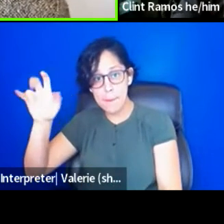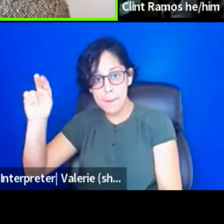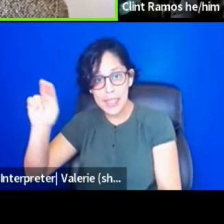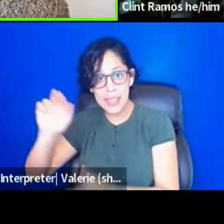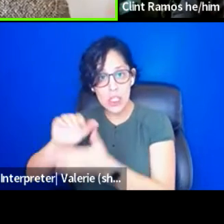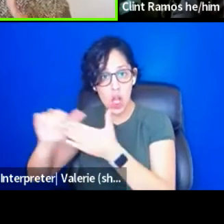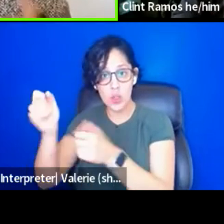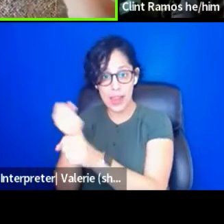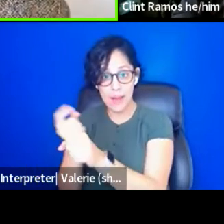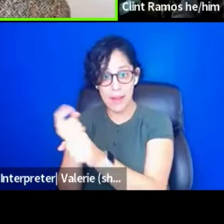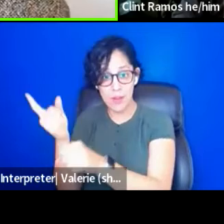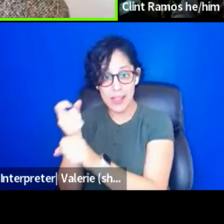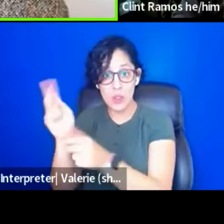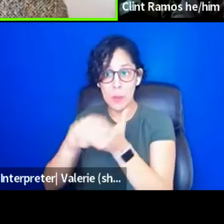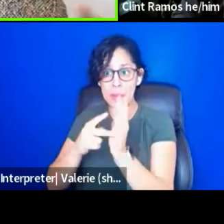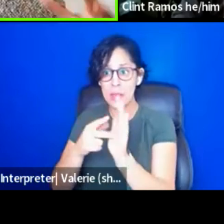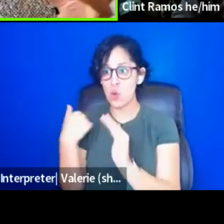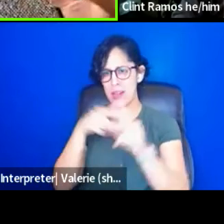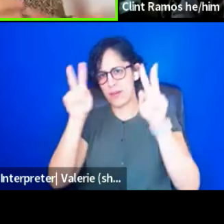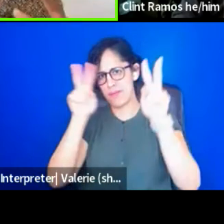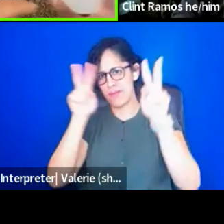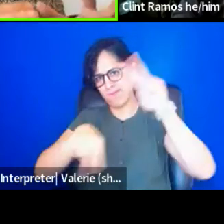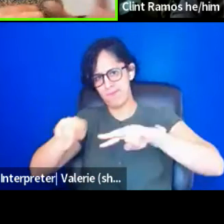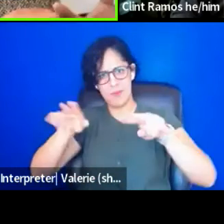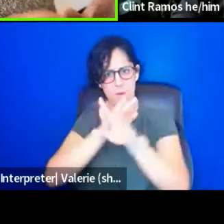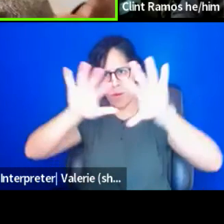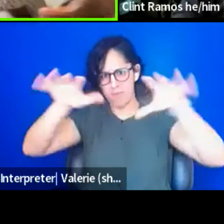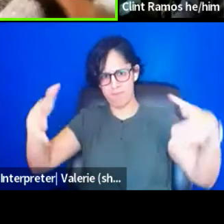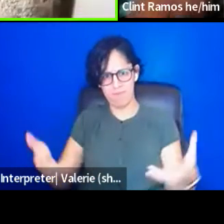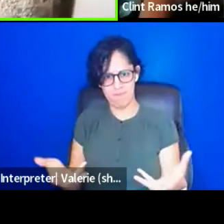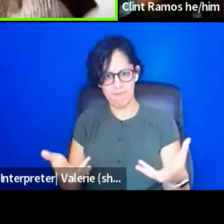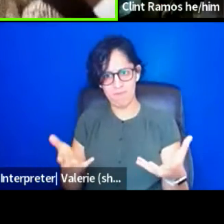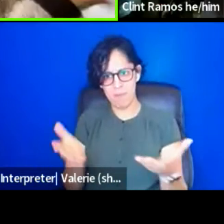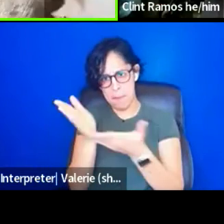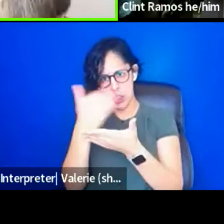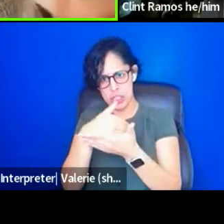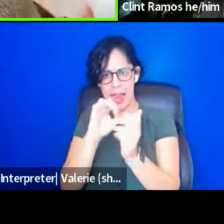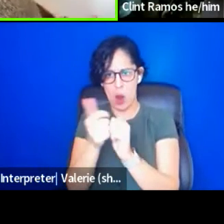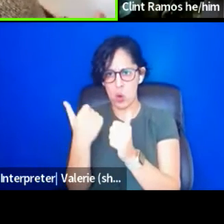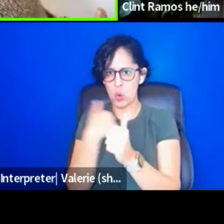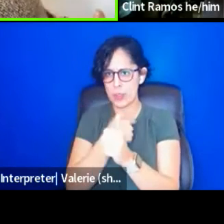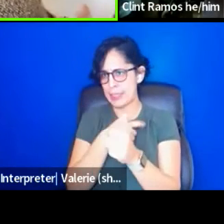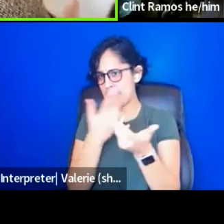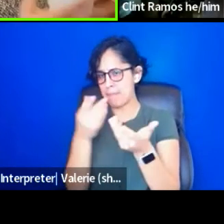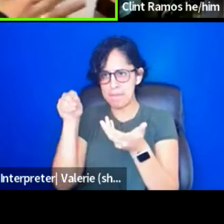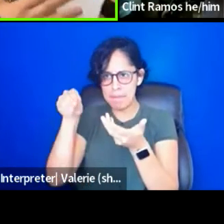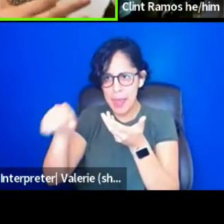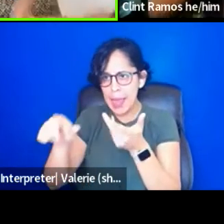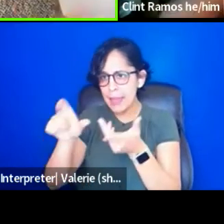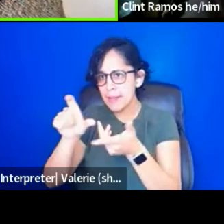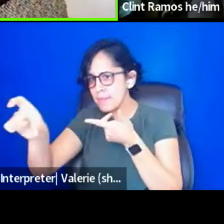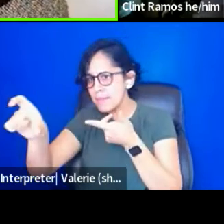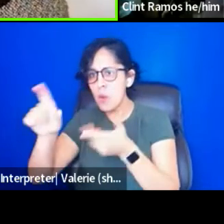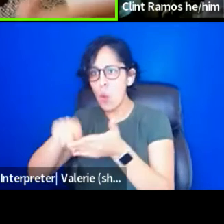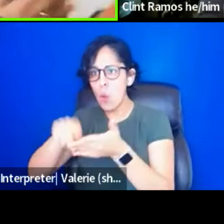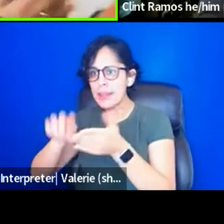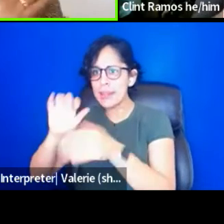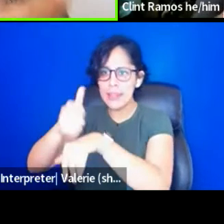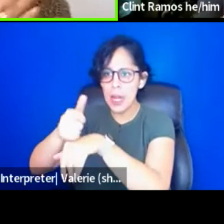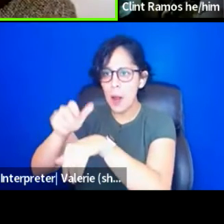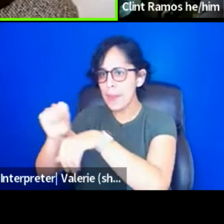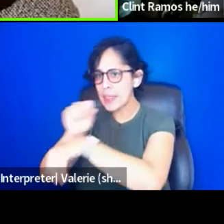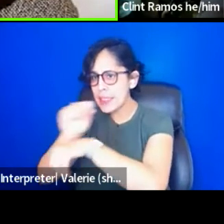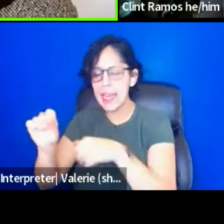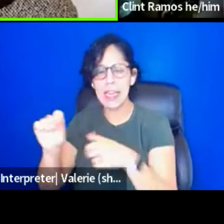the whole pie, I think everything from how we distribute, you know, what's going to be on the stage to how we pay